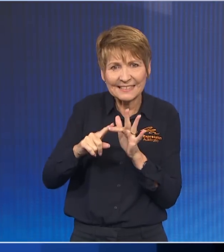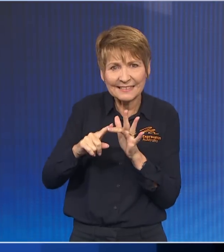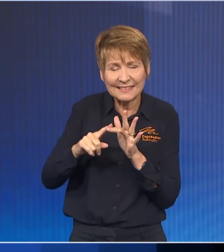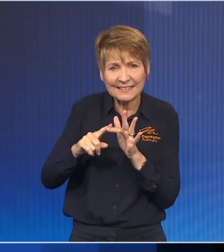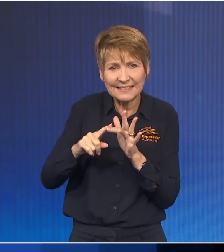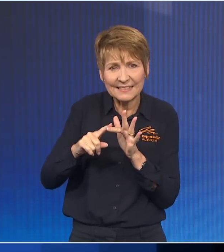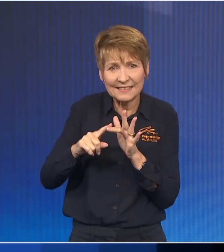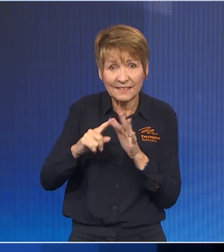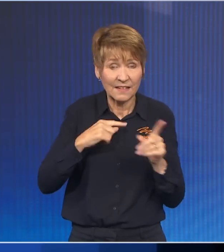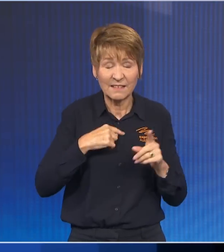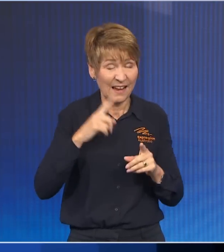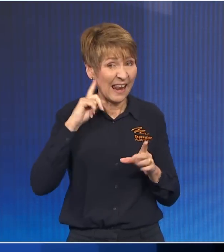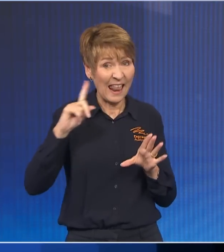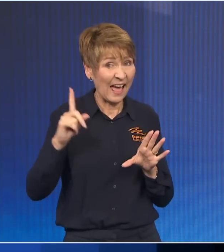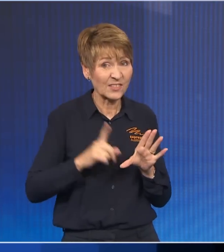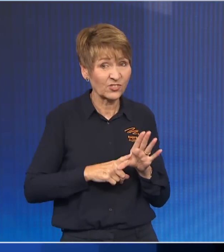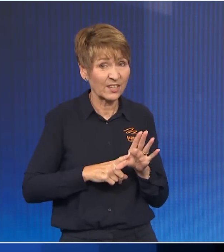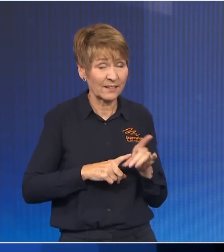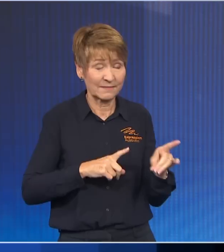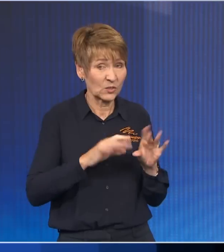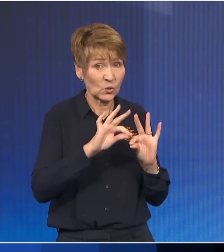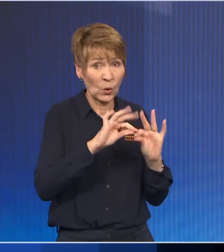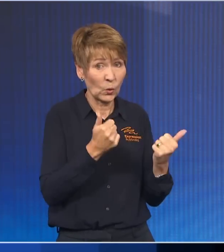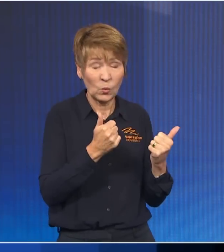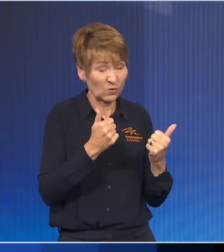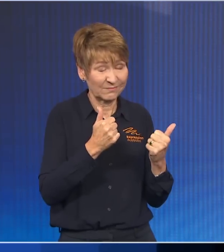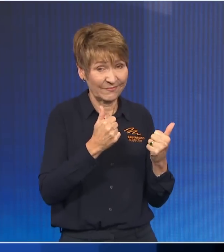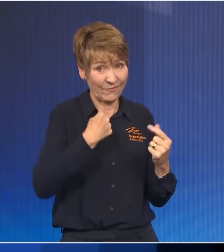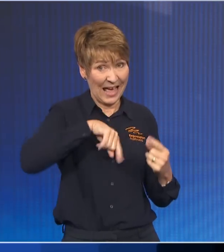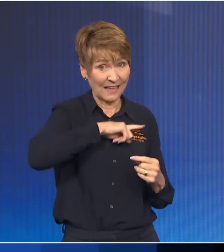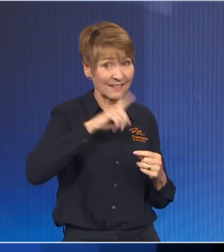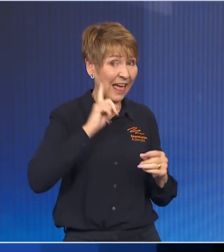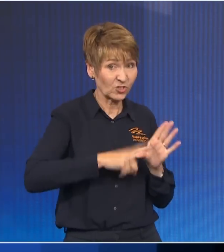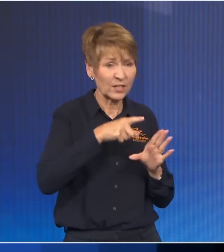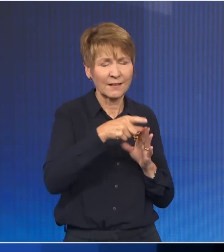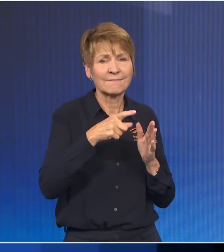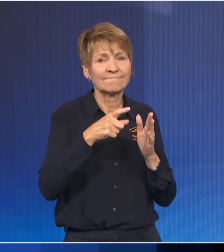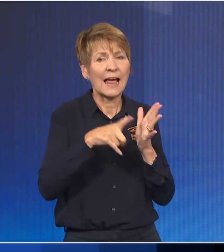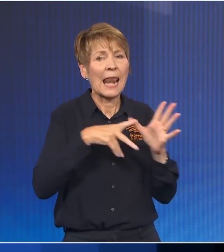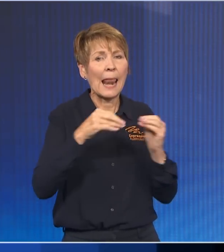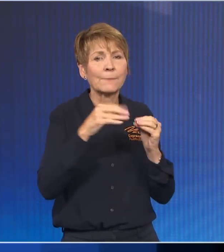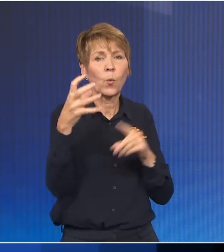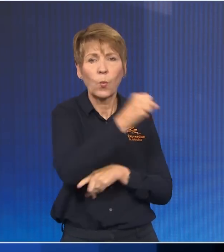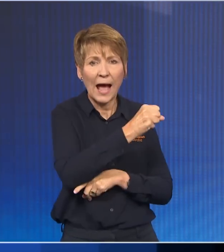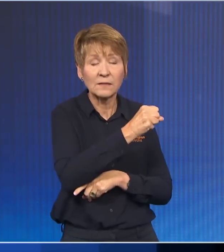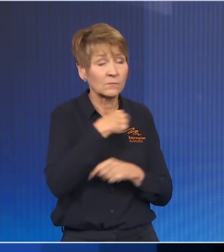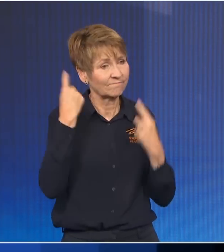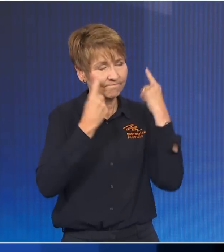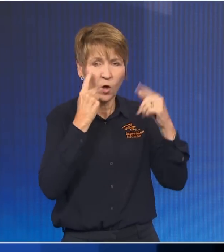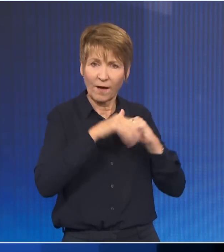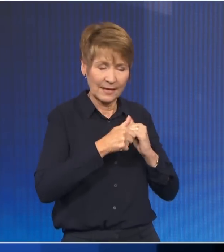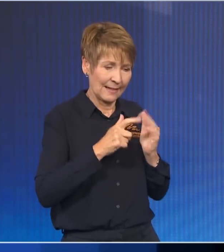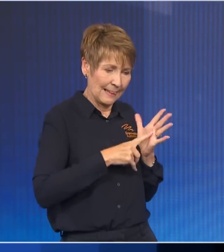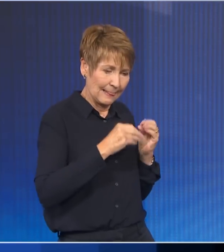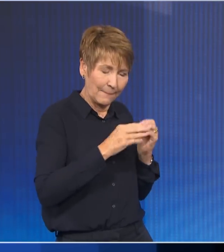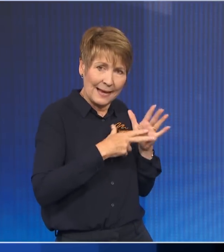last year. As a party, we had come together and we had determined that we would make certain changes going forward. We have